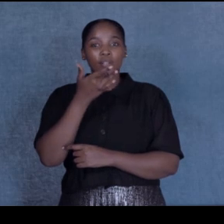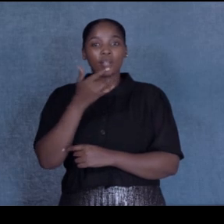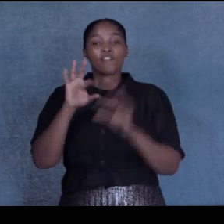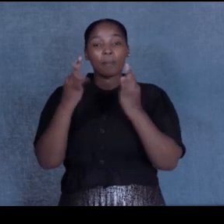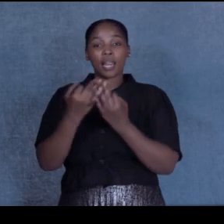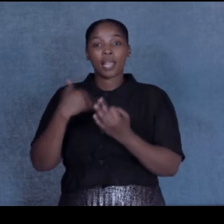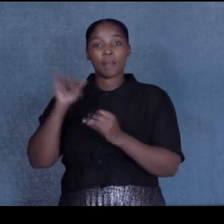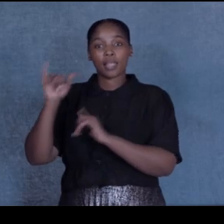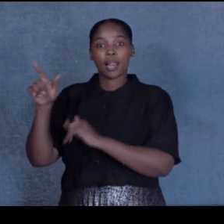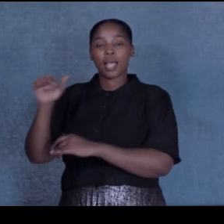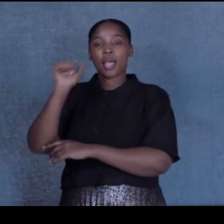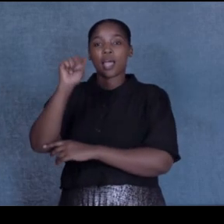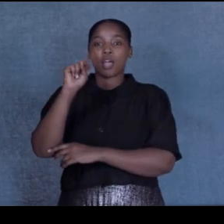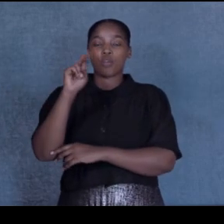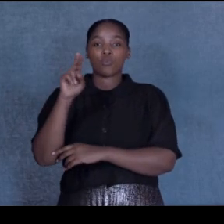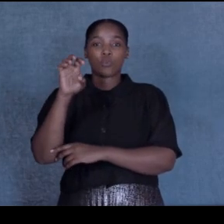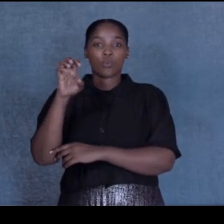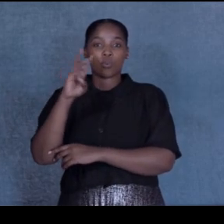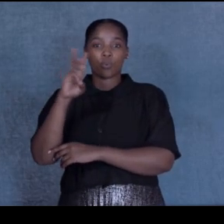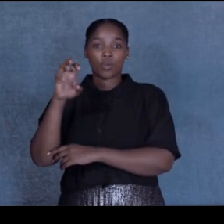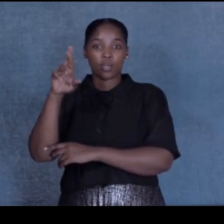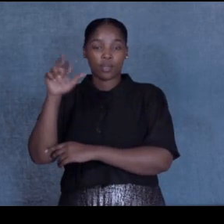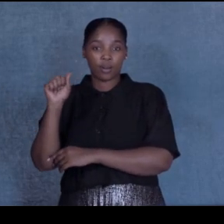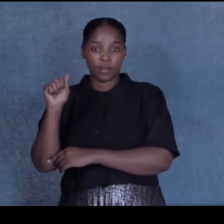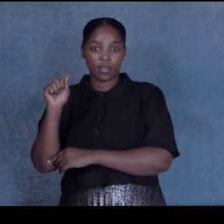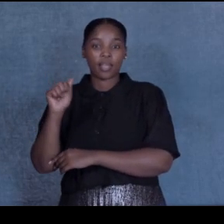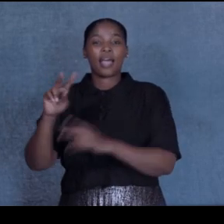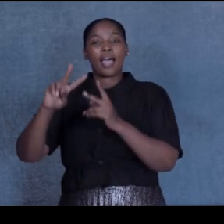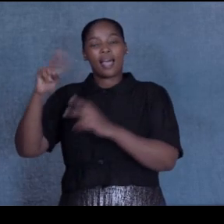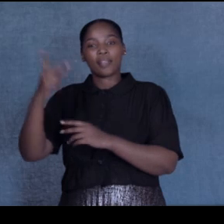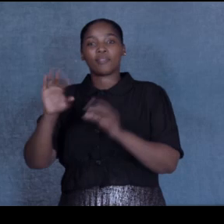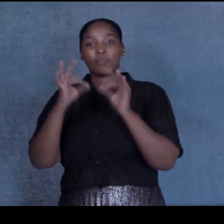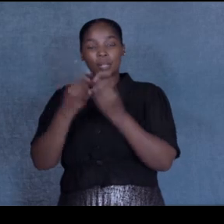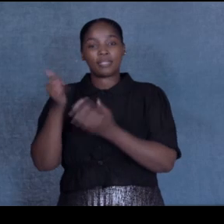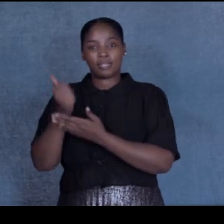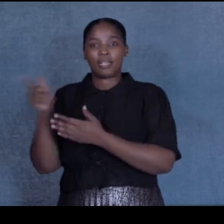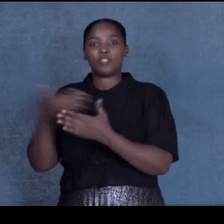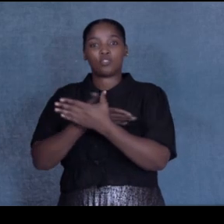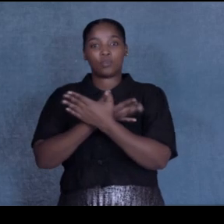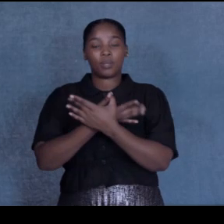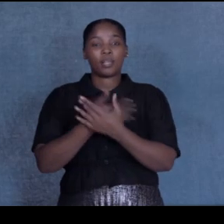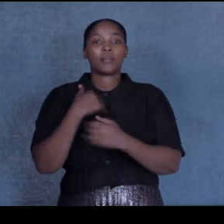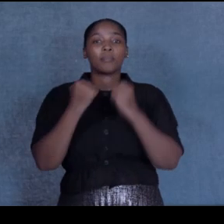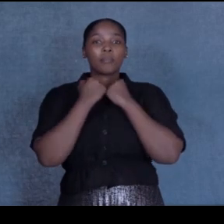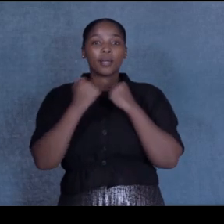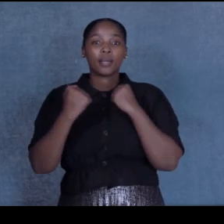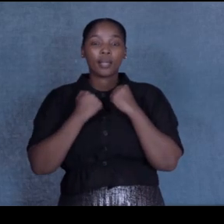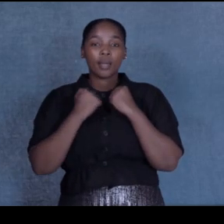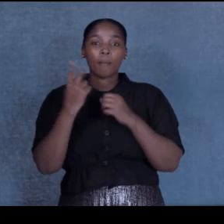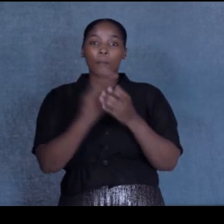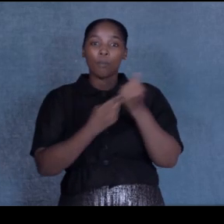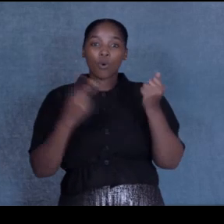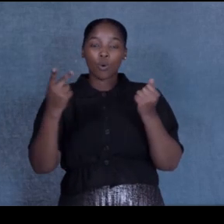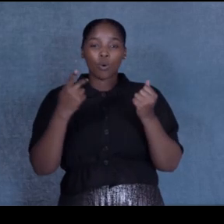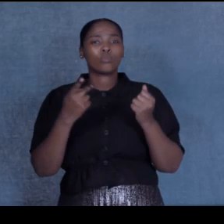names include Scherer, Minsterman and Unturno. My grandparents both still speak proper